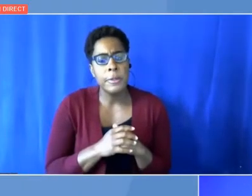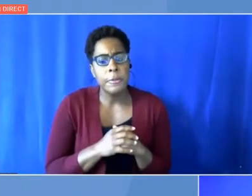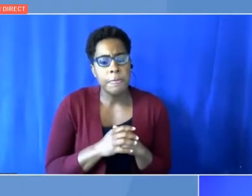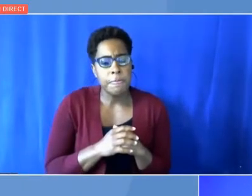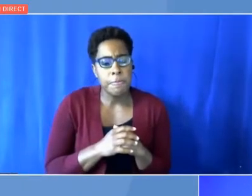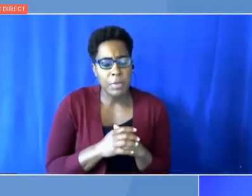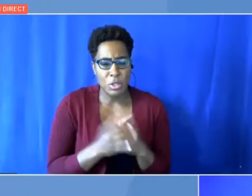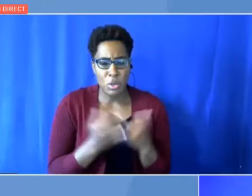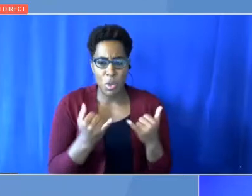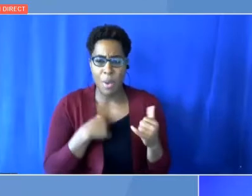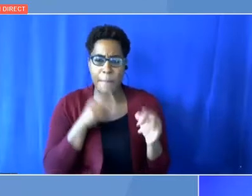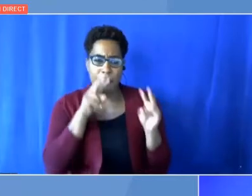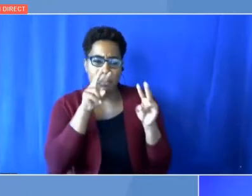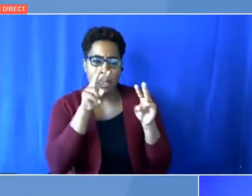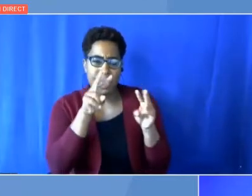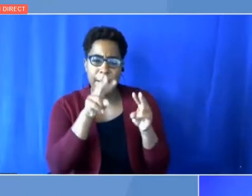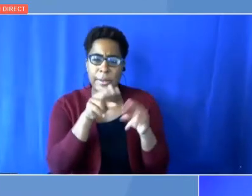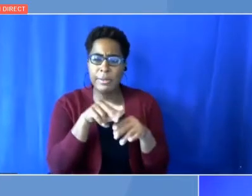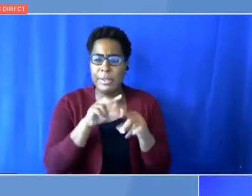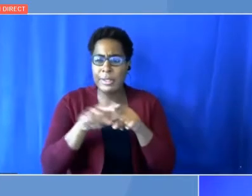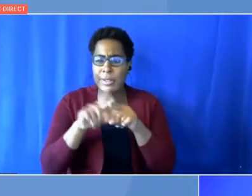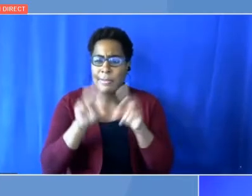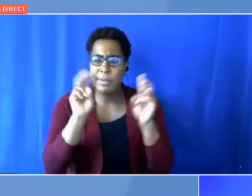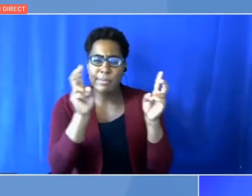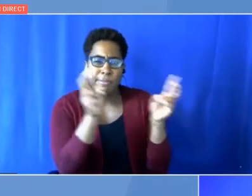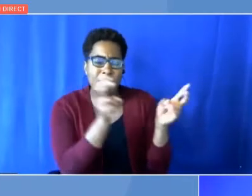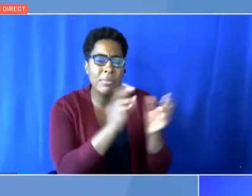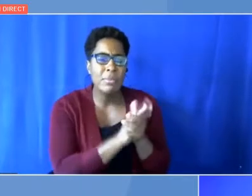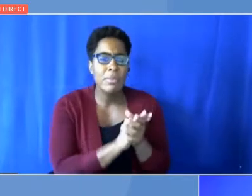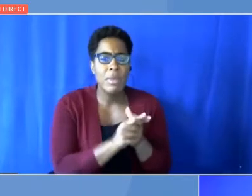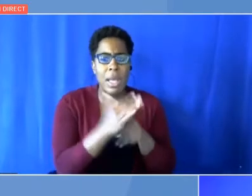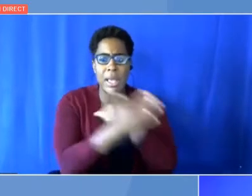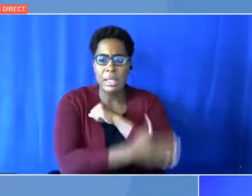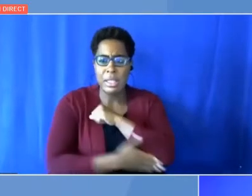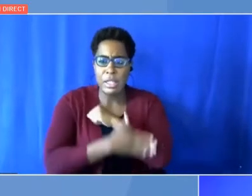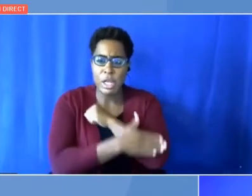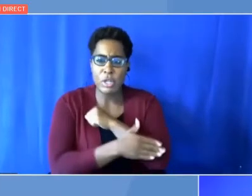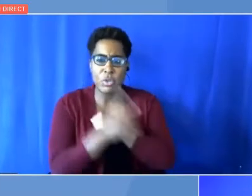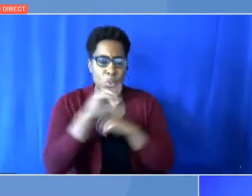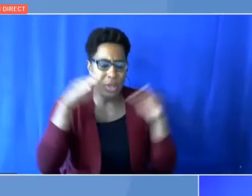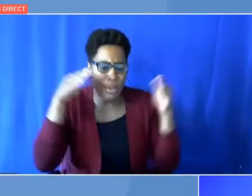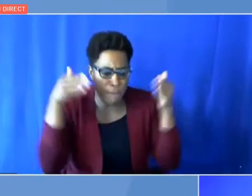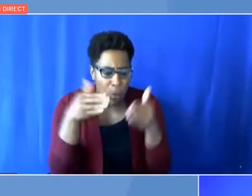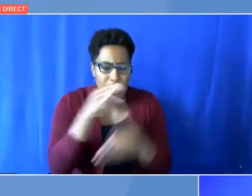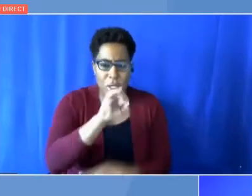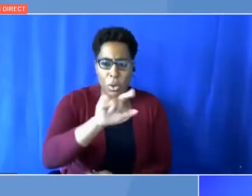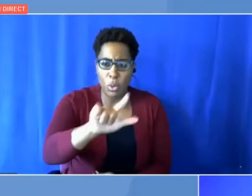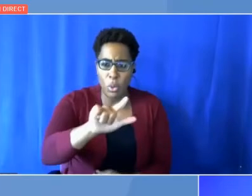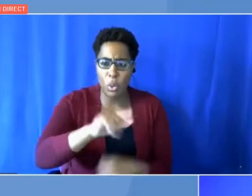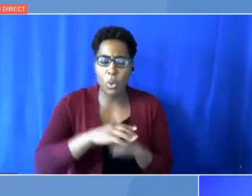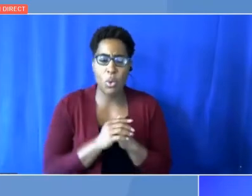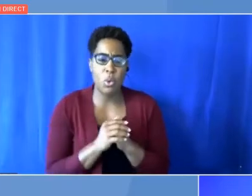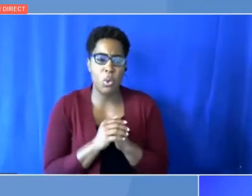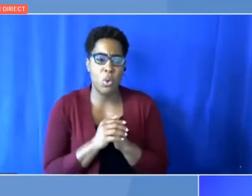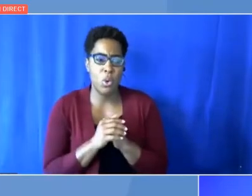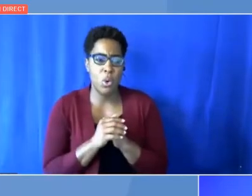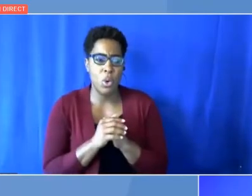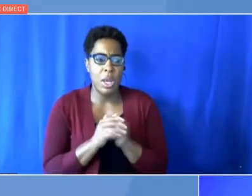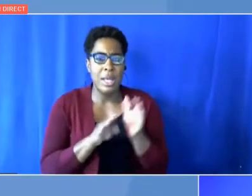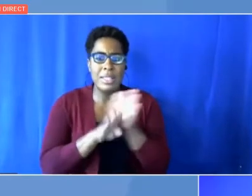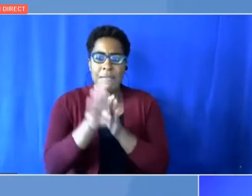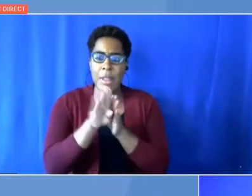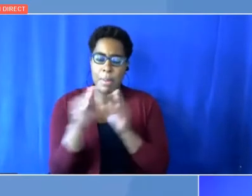headlines and countries doubling down on coal and developing more natural gas